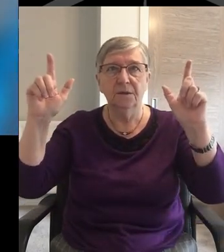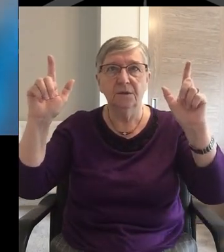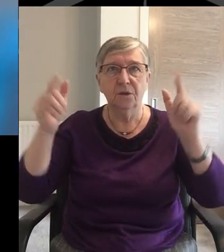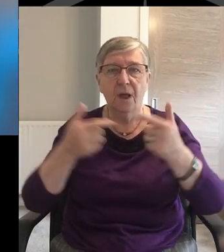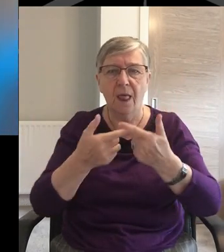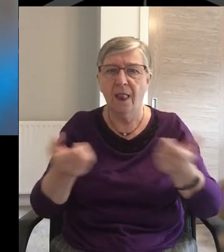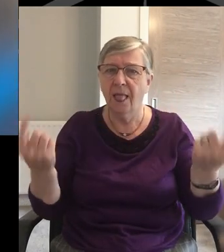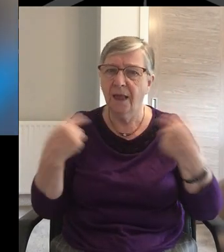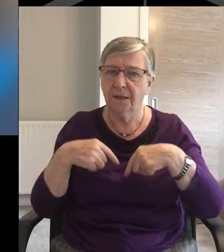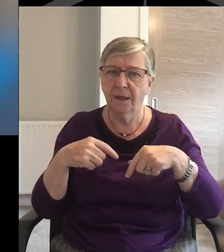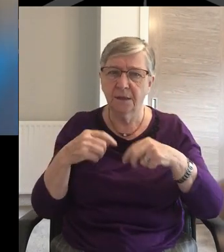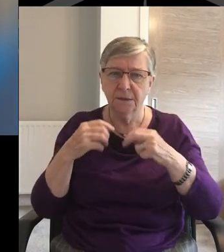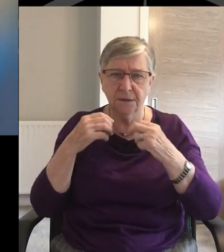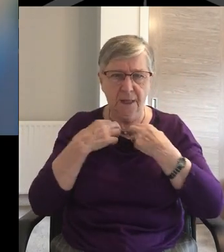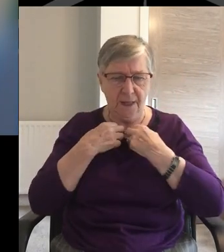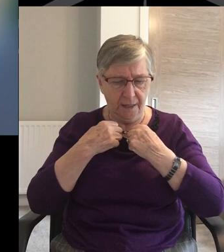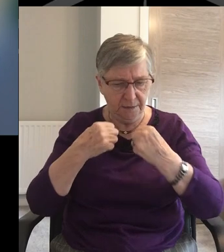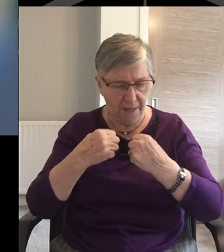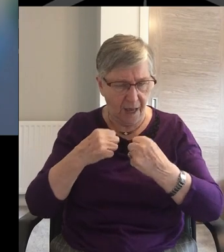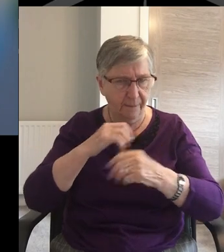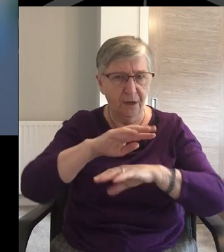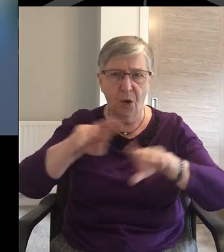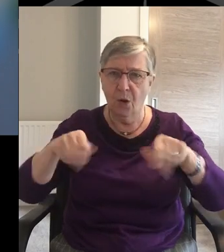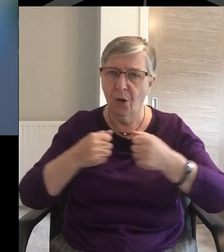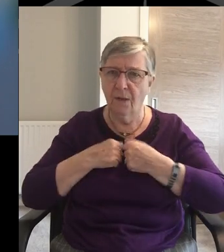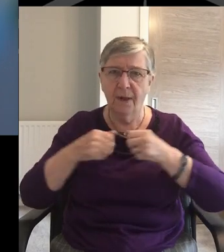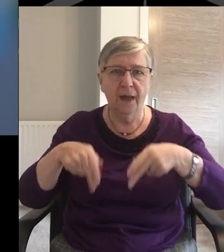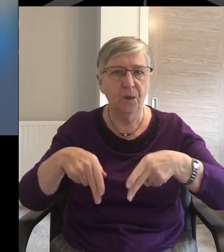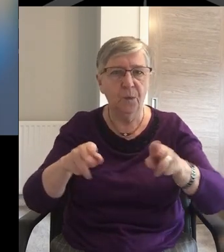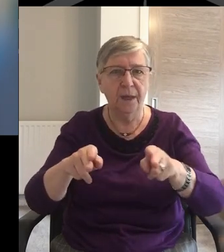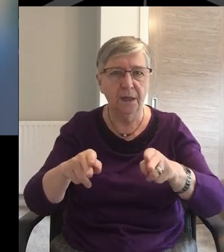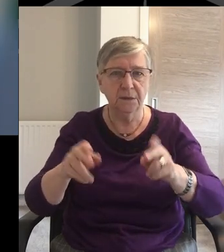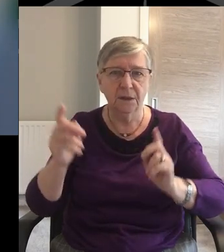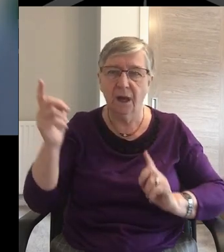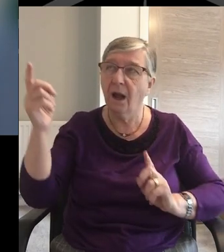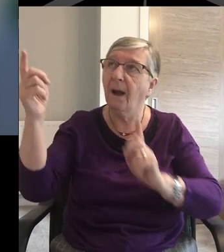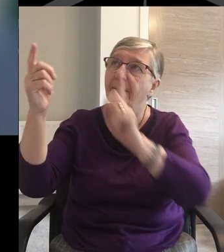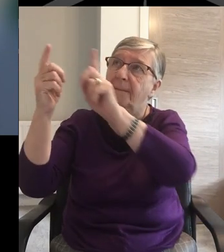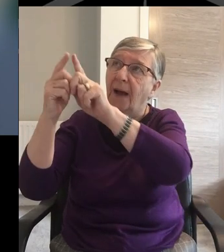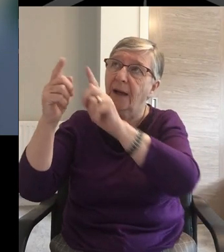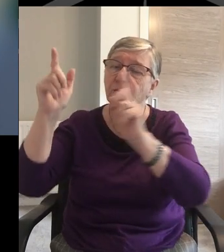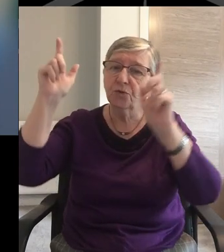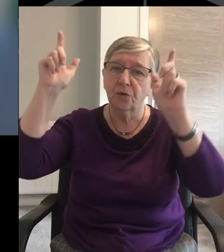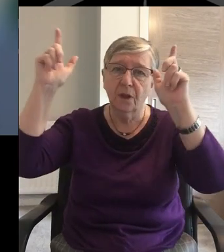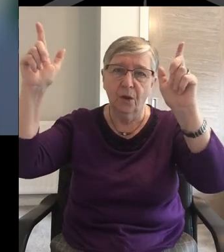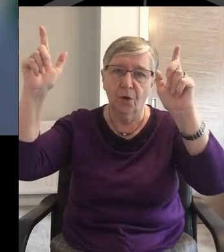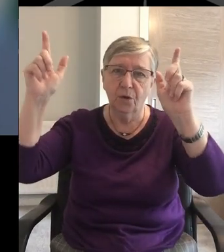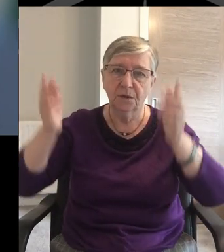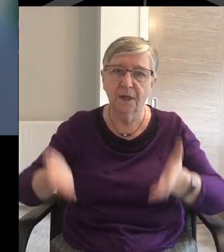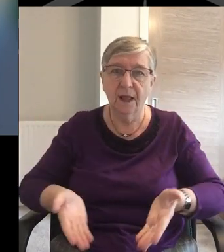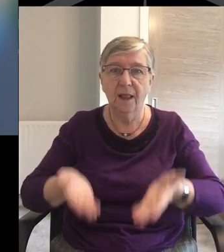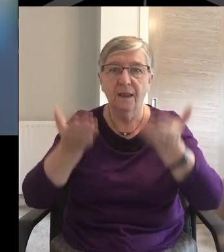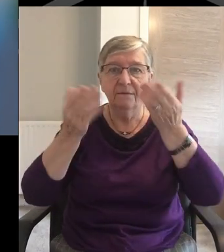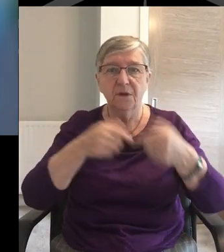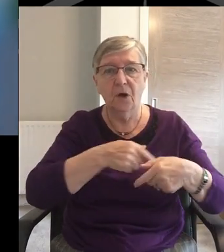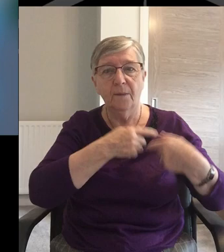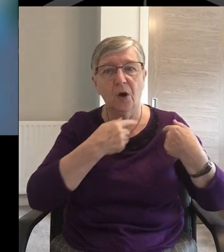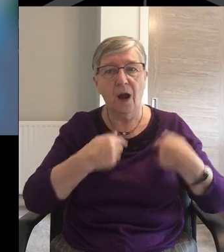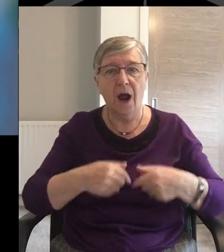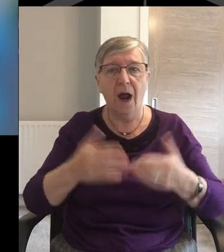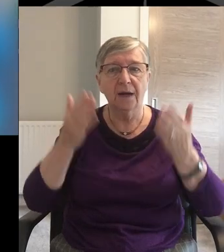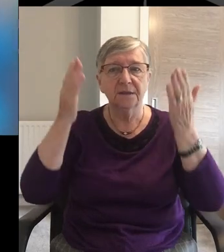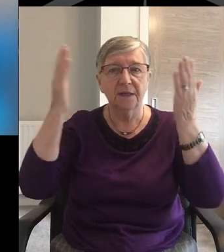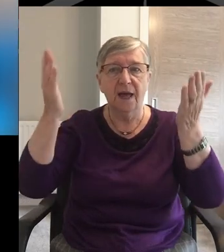So let us examine all our ways and return to the Lord Let us lift up our arms and